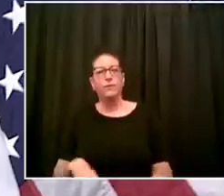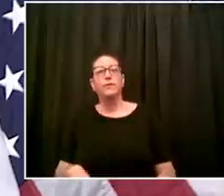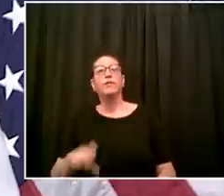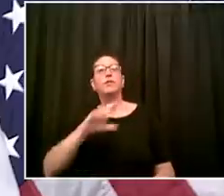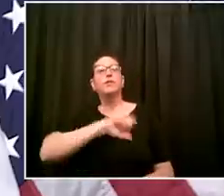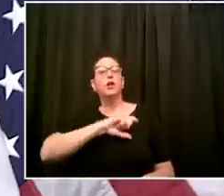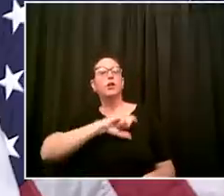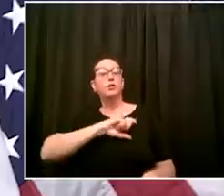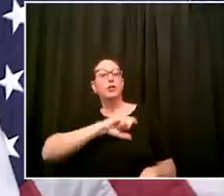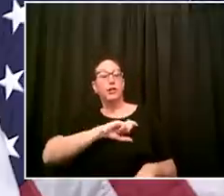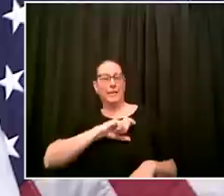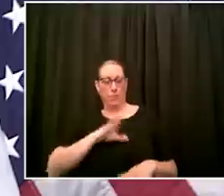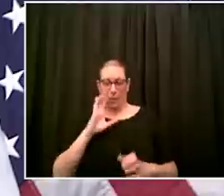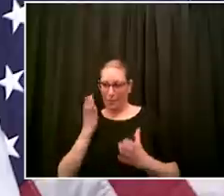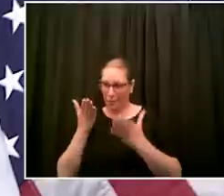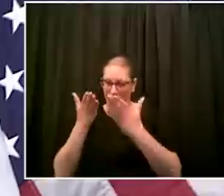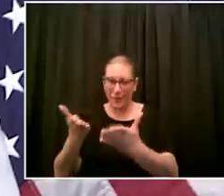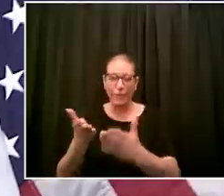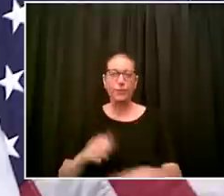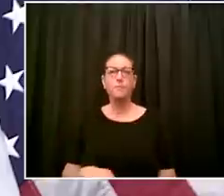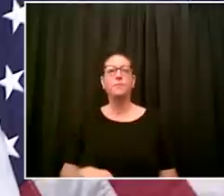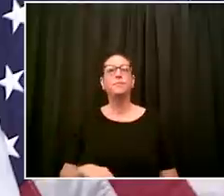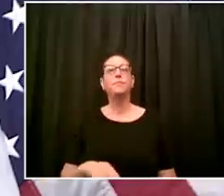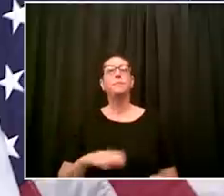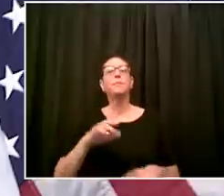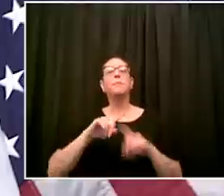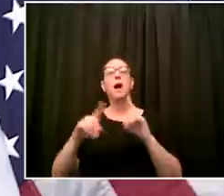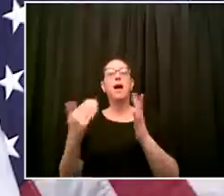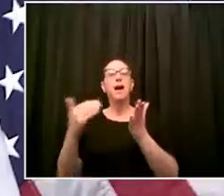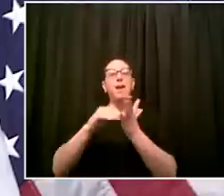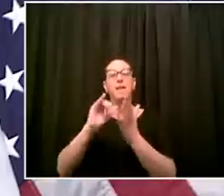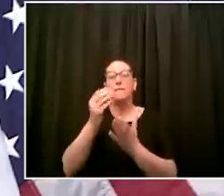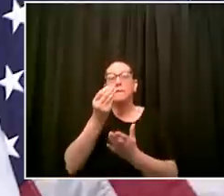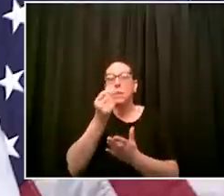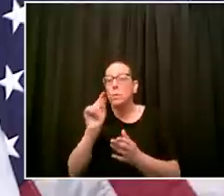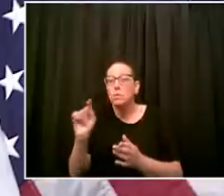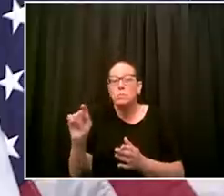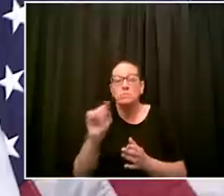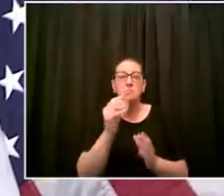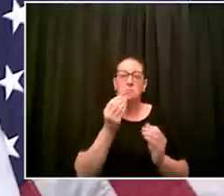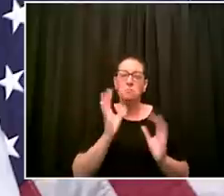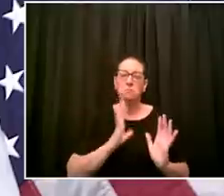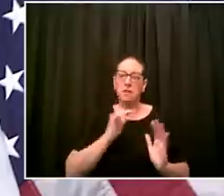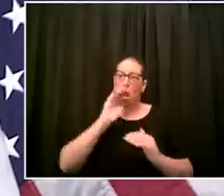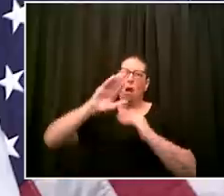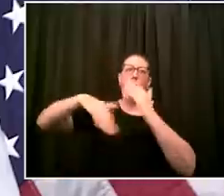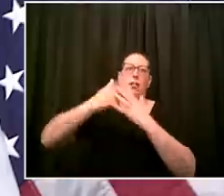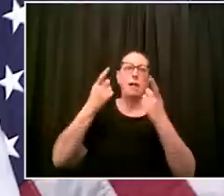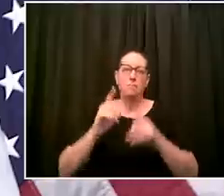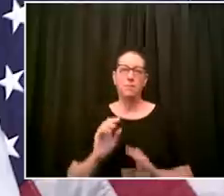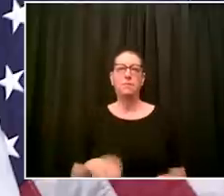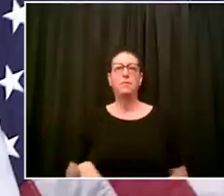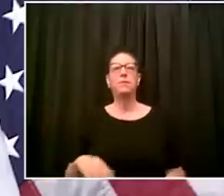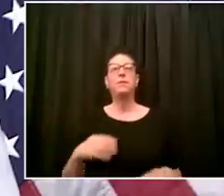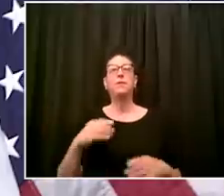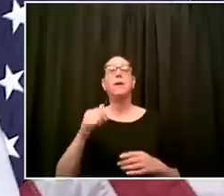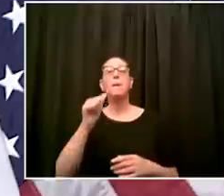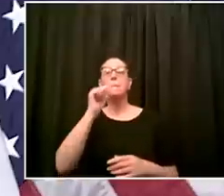seeing anything but some stray reports so far the issue with the bars dave it's just common sense here